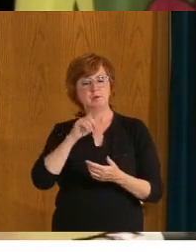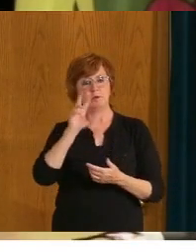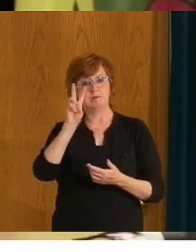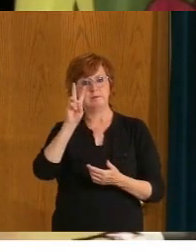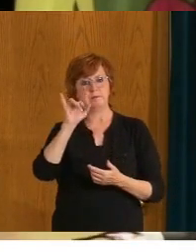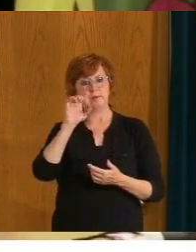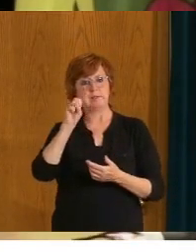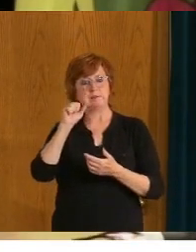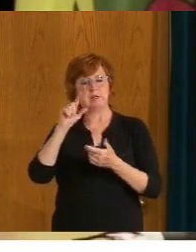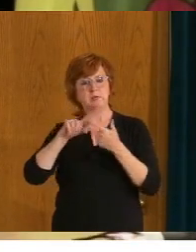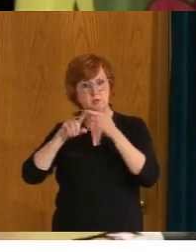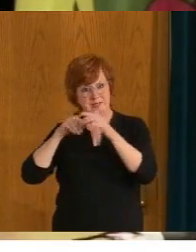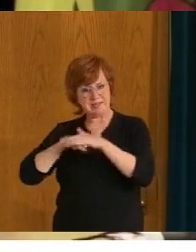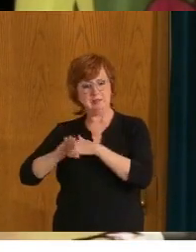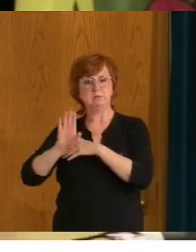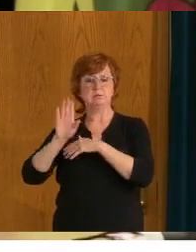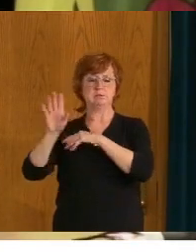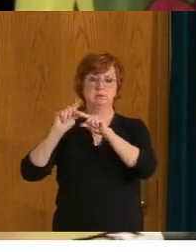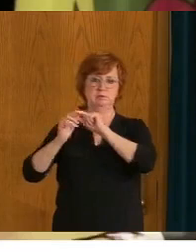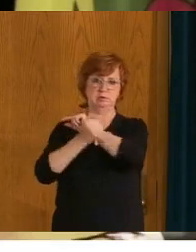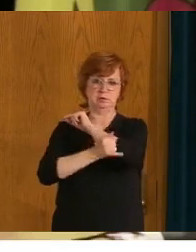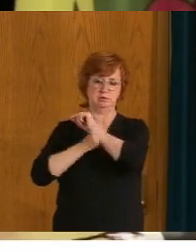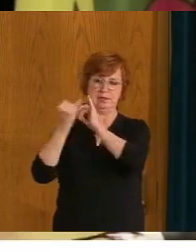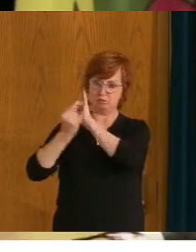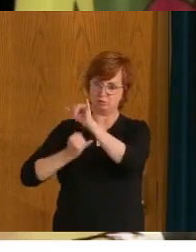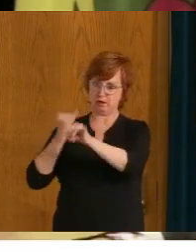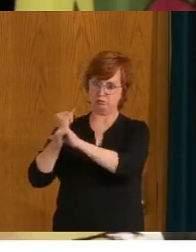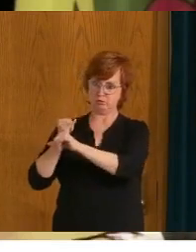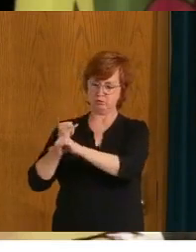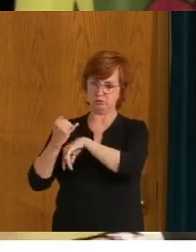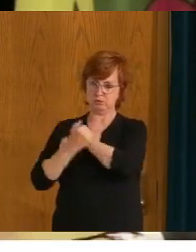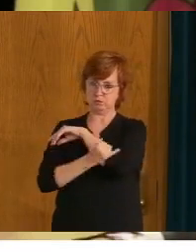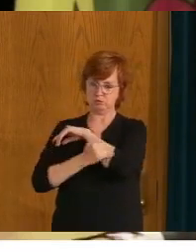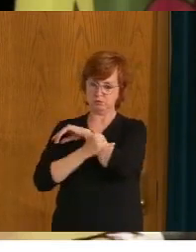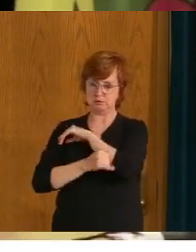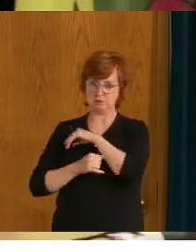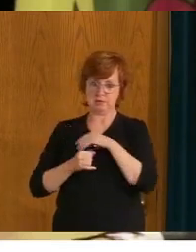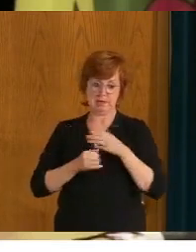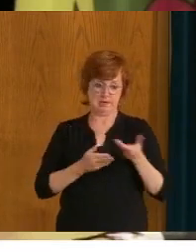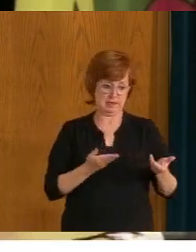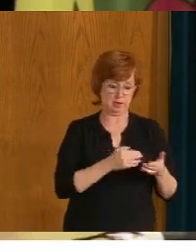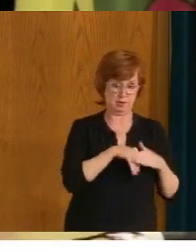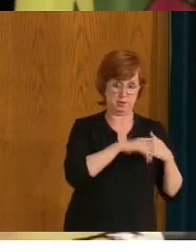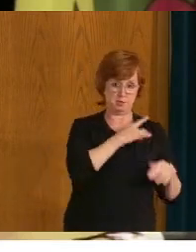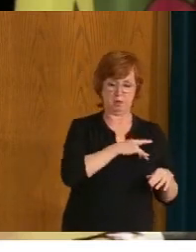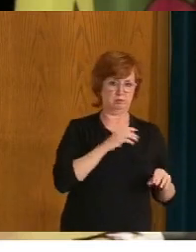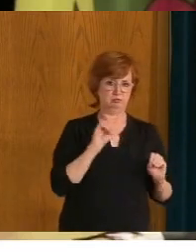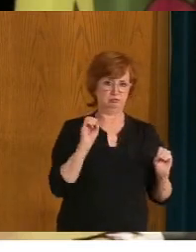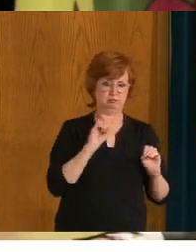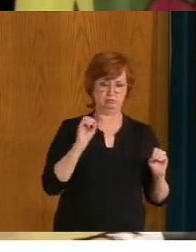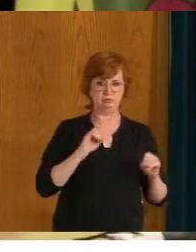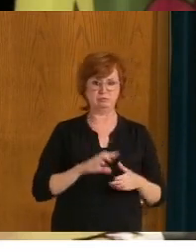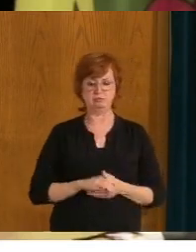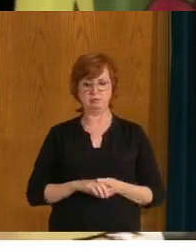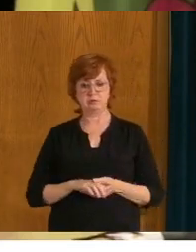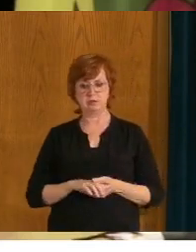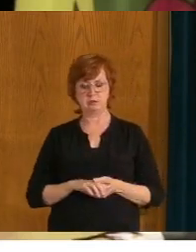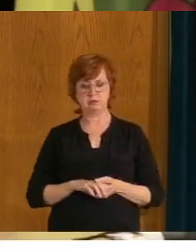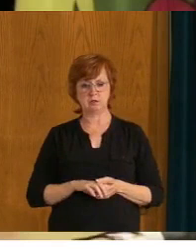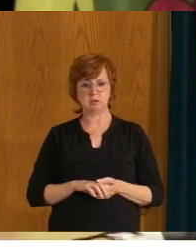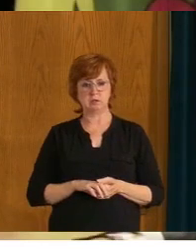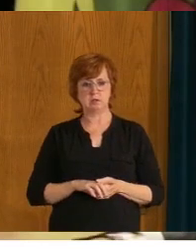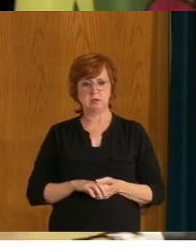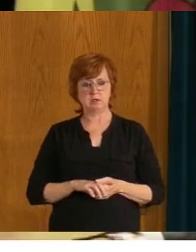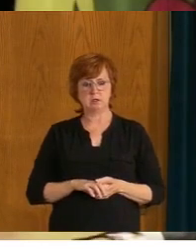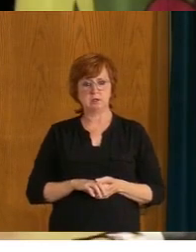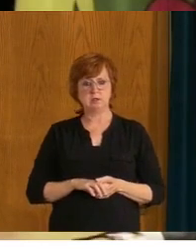internationally, there will be quite likely some parallel requirements to enter other countries and